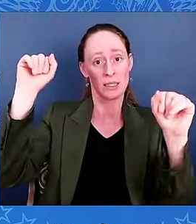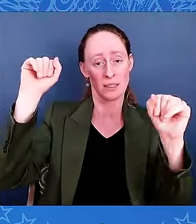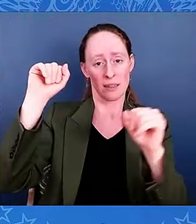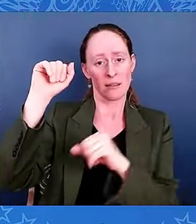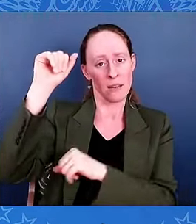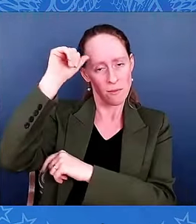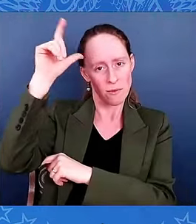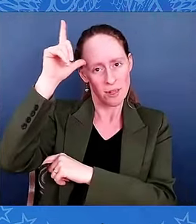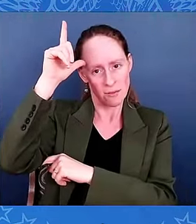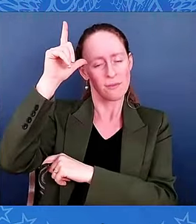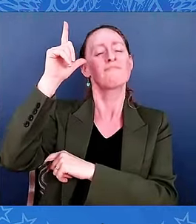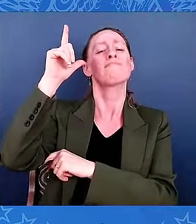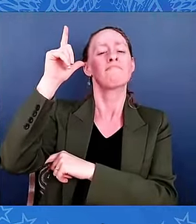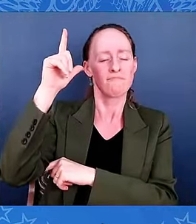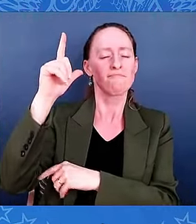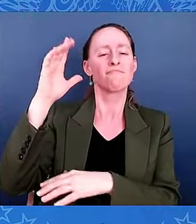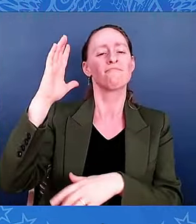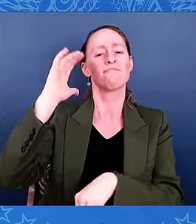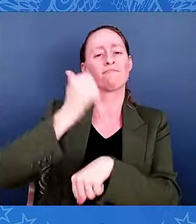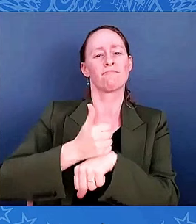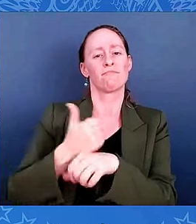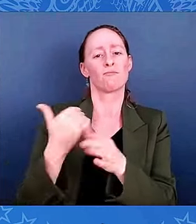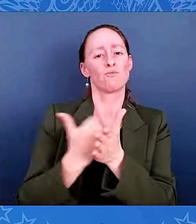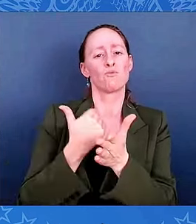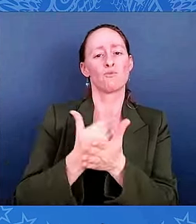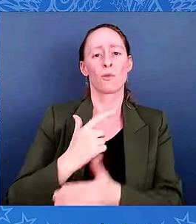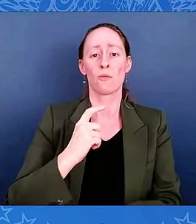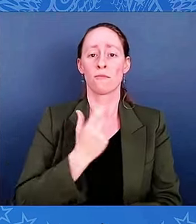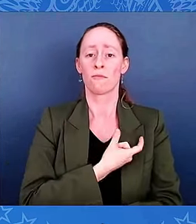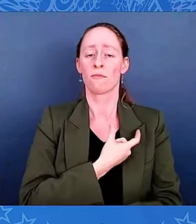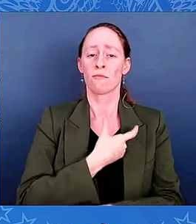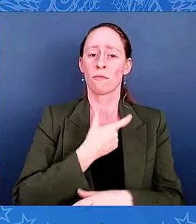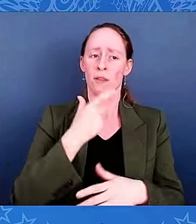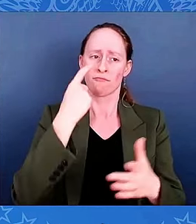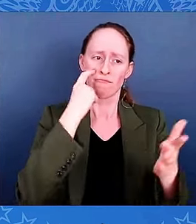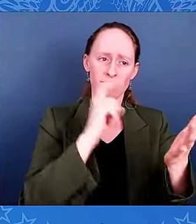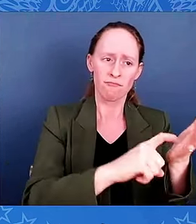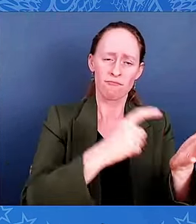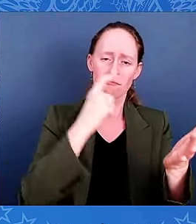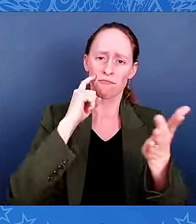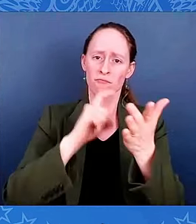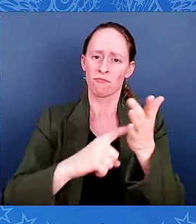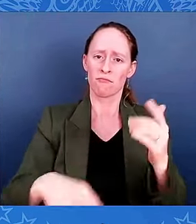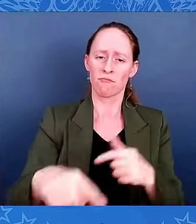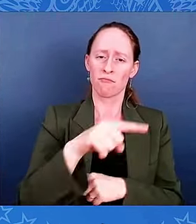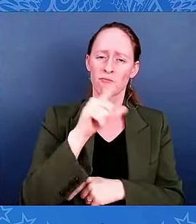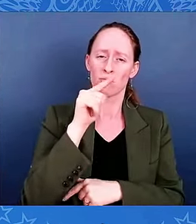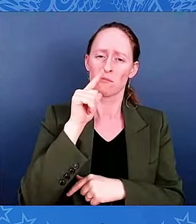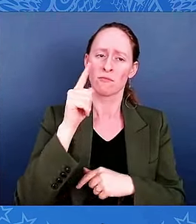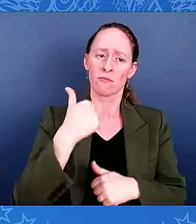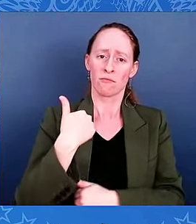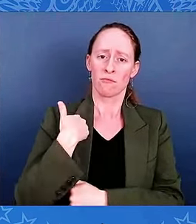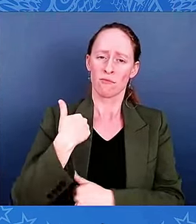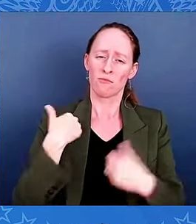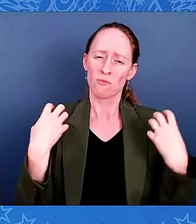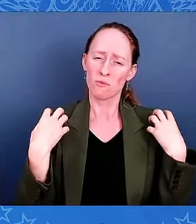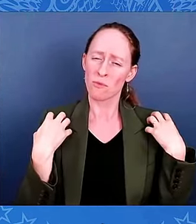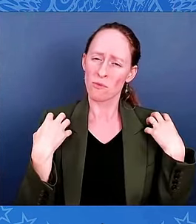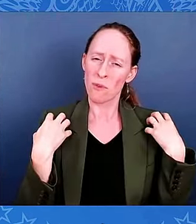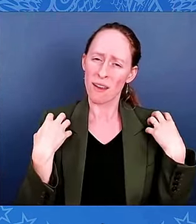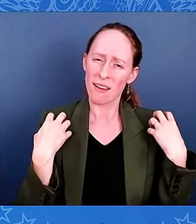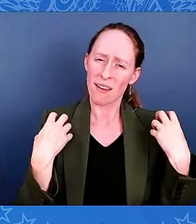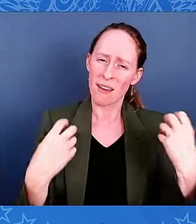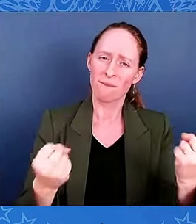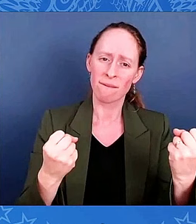who showed extraordinary courage in the battle to save the Union. The award was a star-shaped medal